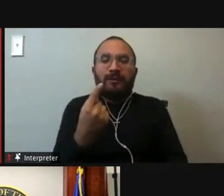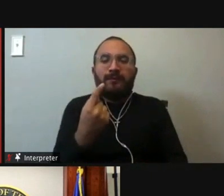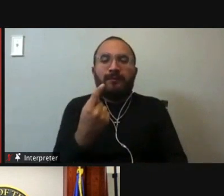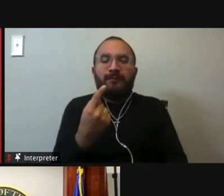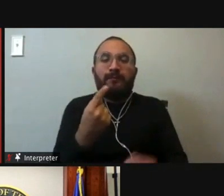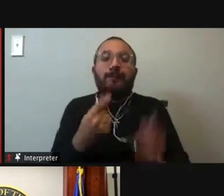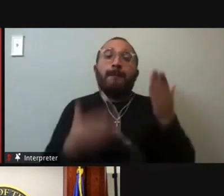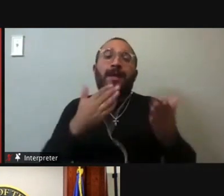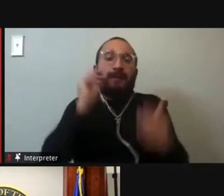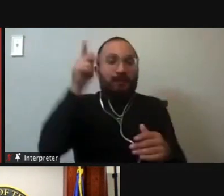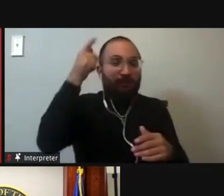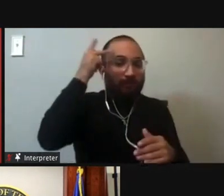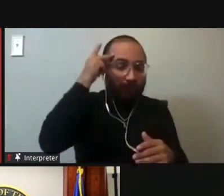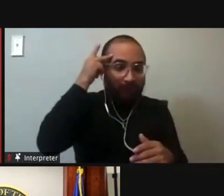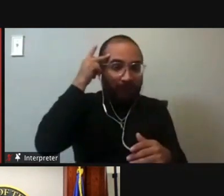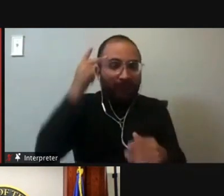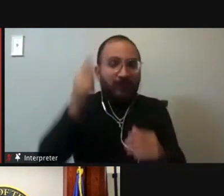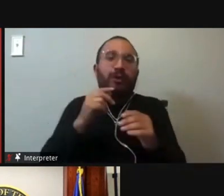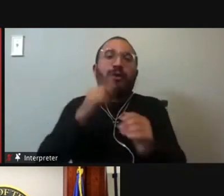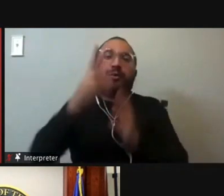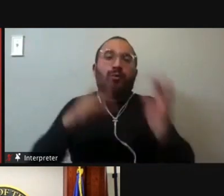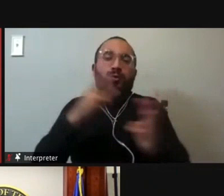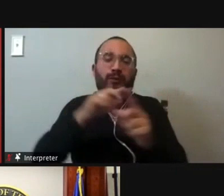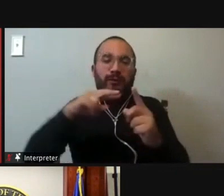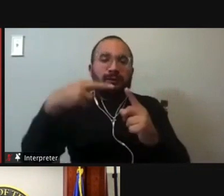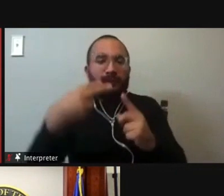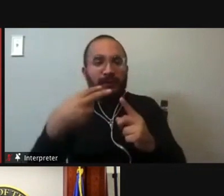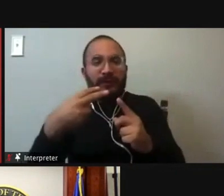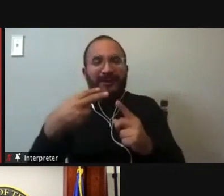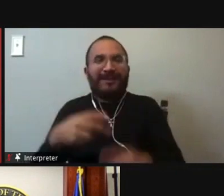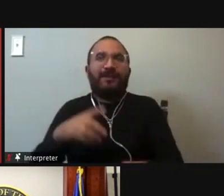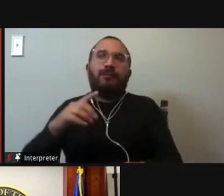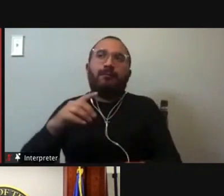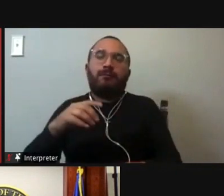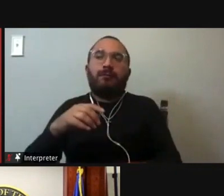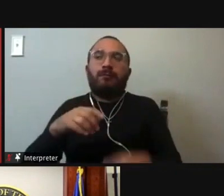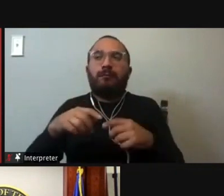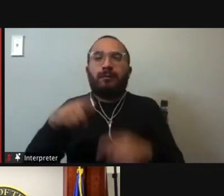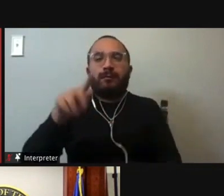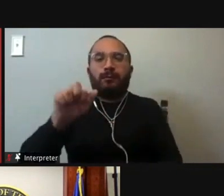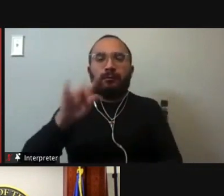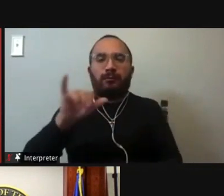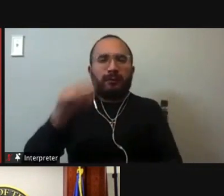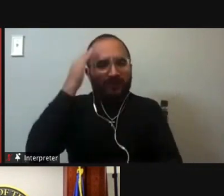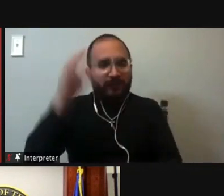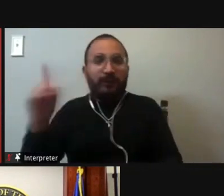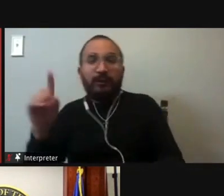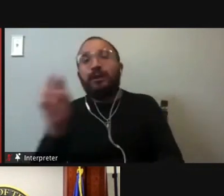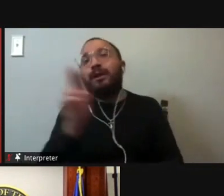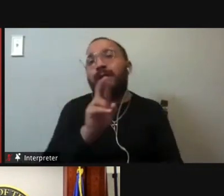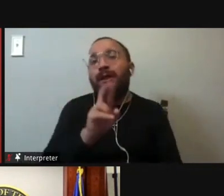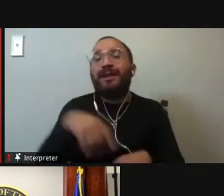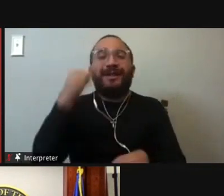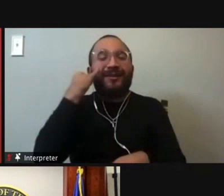maybe their philosophy, maybe their worldview, the party they identify with. And that gives you some piece of information. If